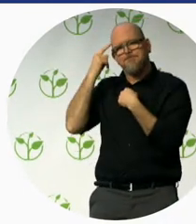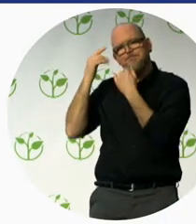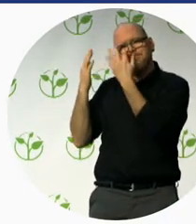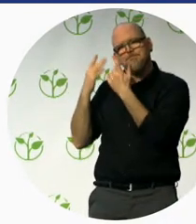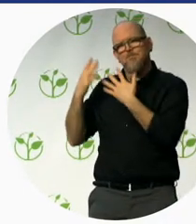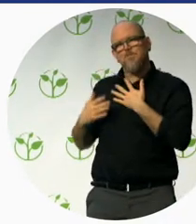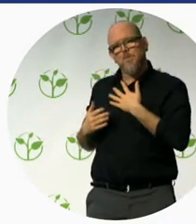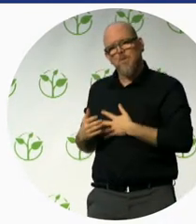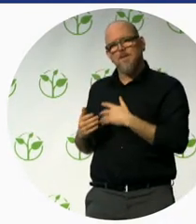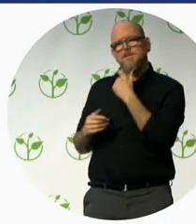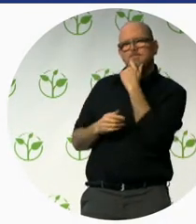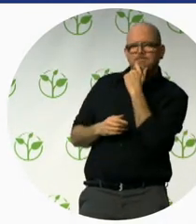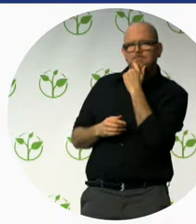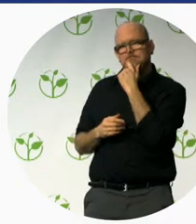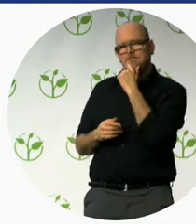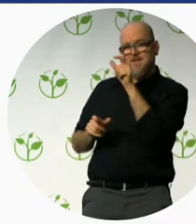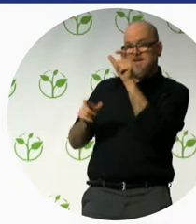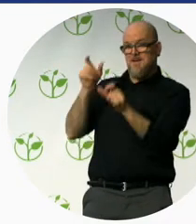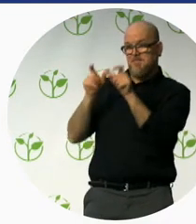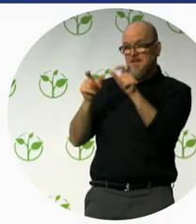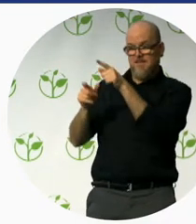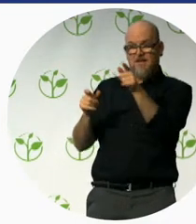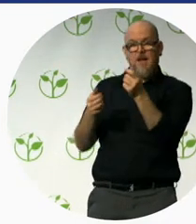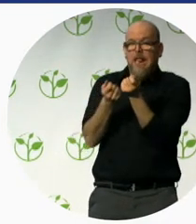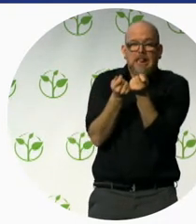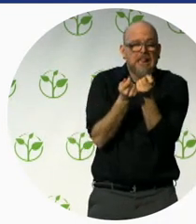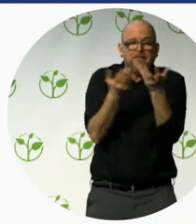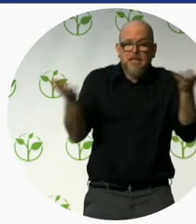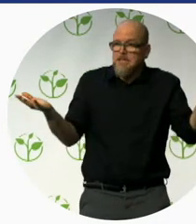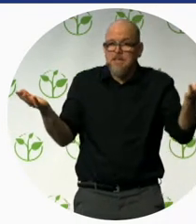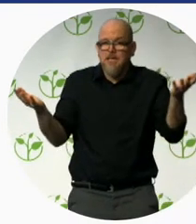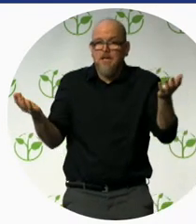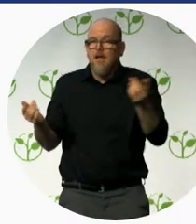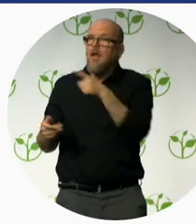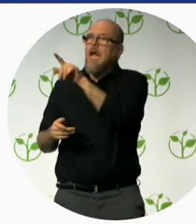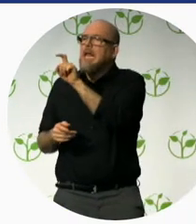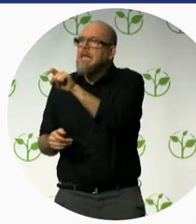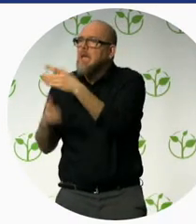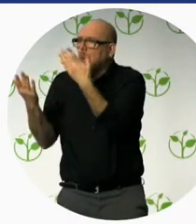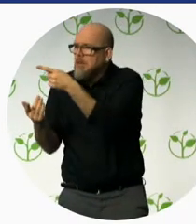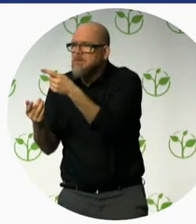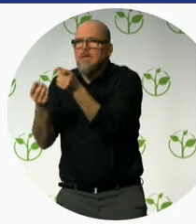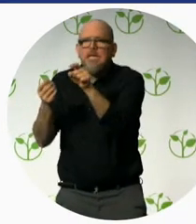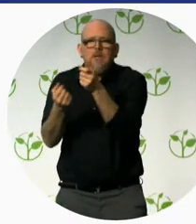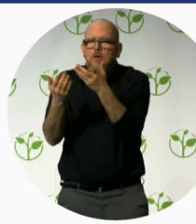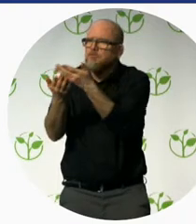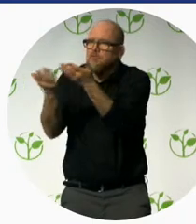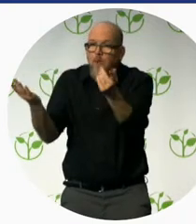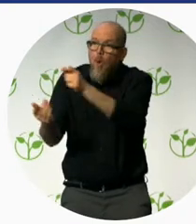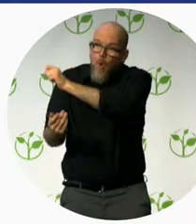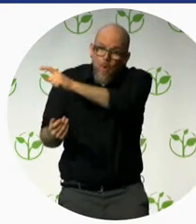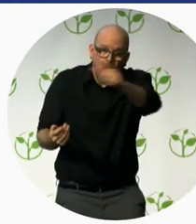to human development. We and diversity people's different needs when they go to a destination.